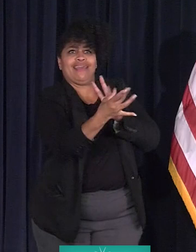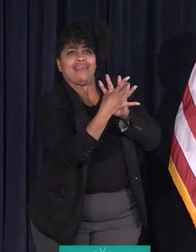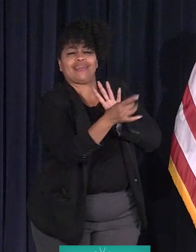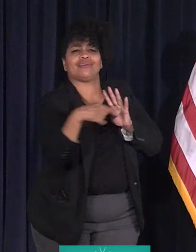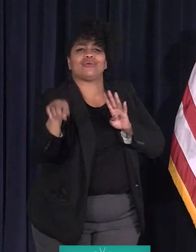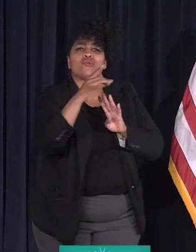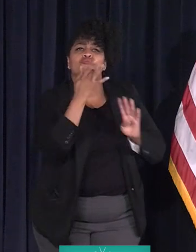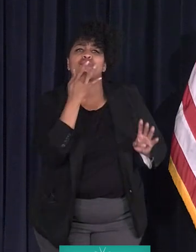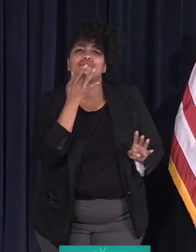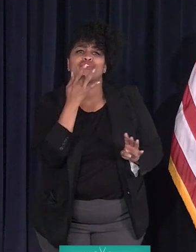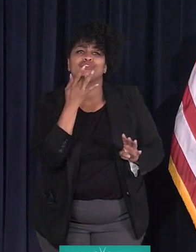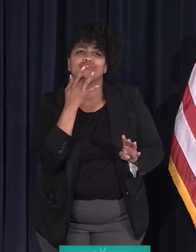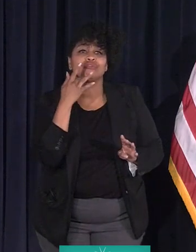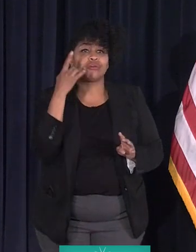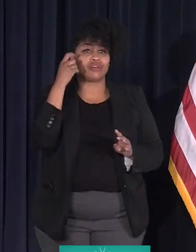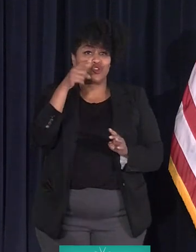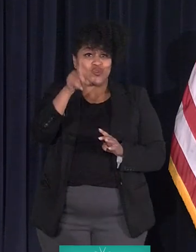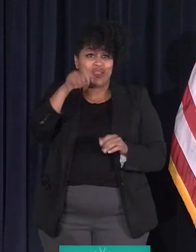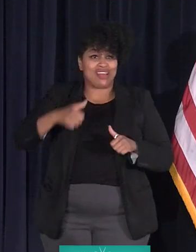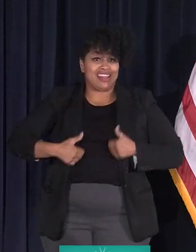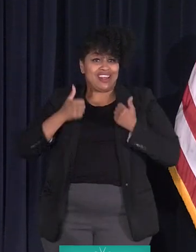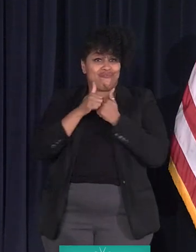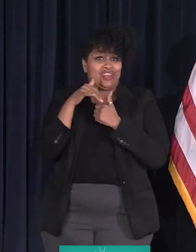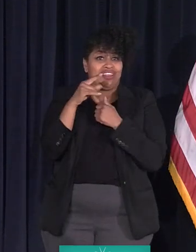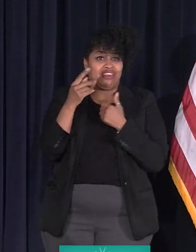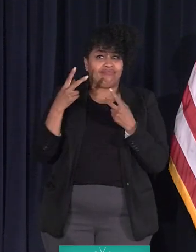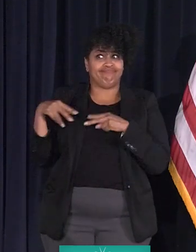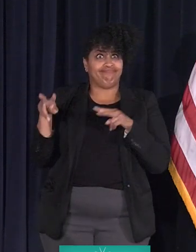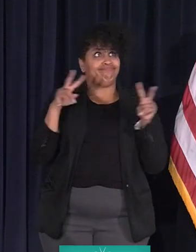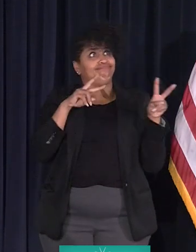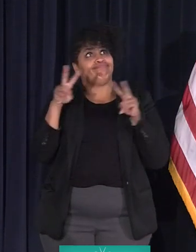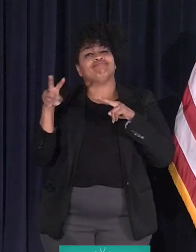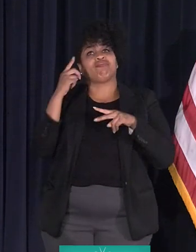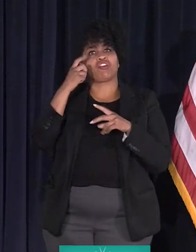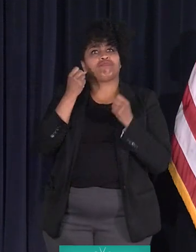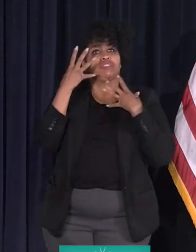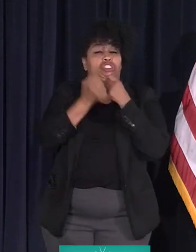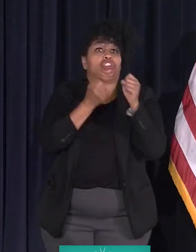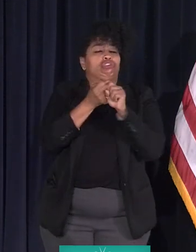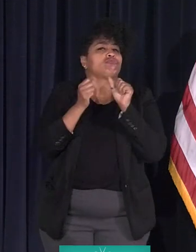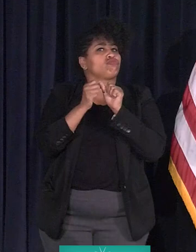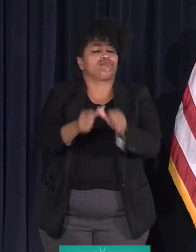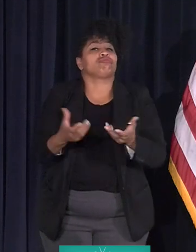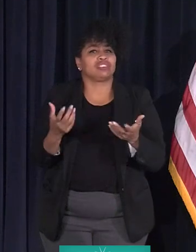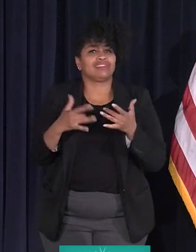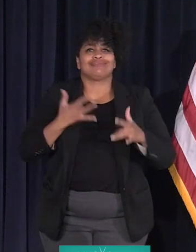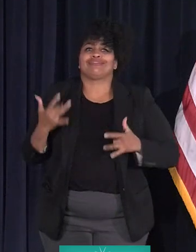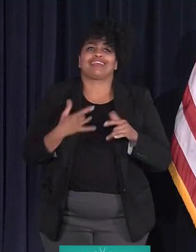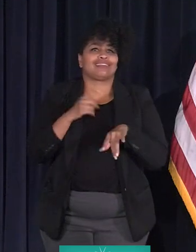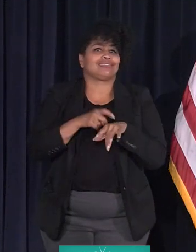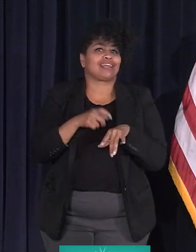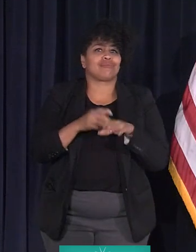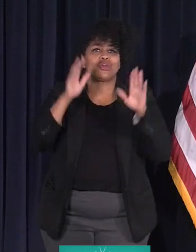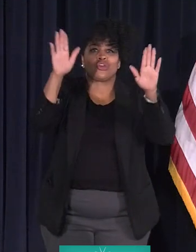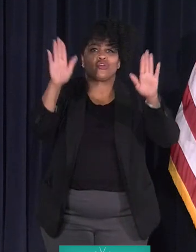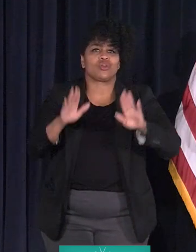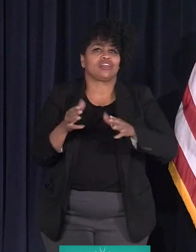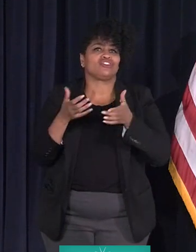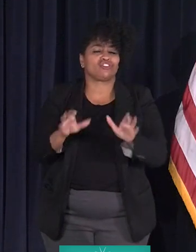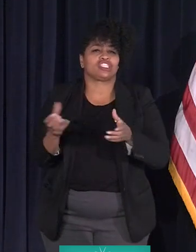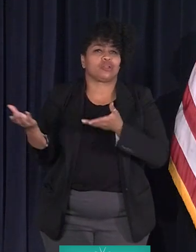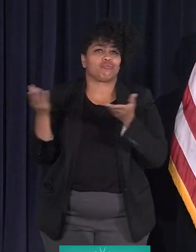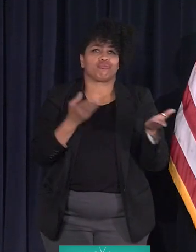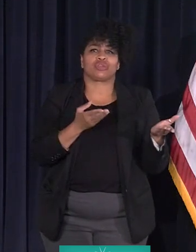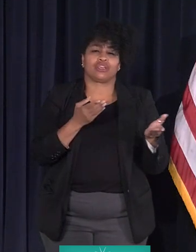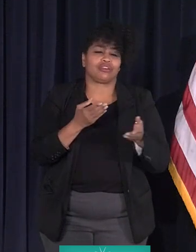that you want because you're the one that's going to have to live with it for several years. It's an exciting time, great chance to bring East Warren